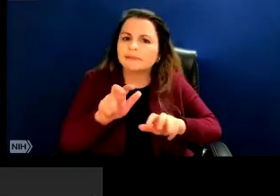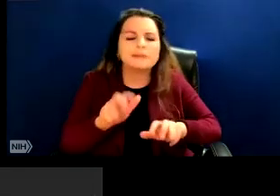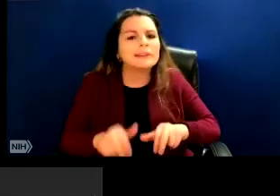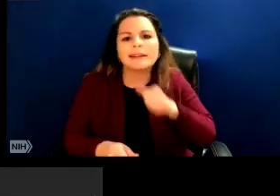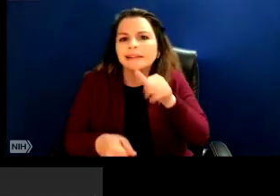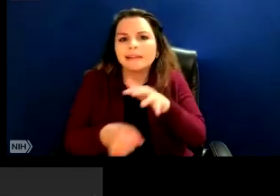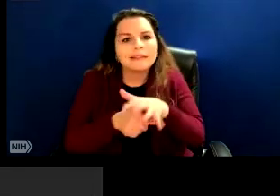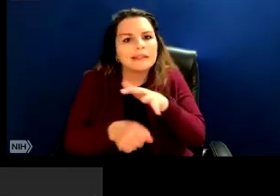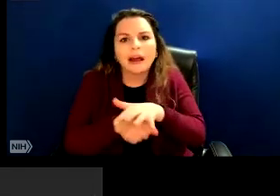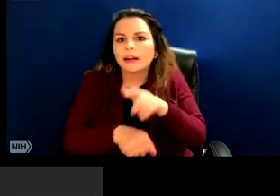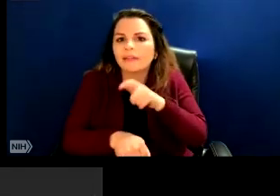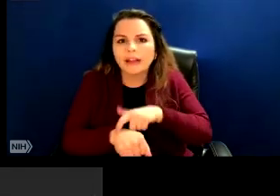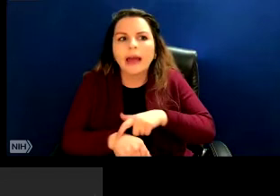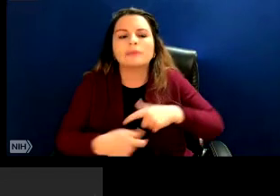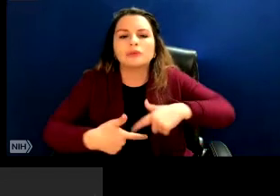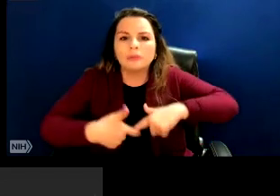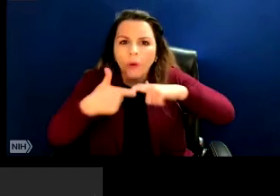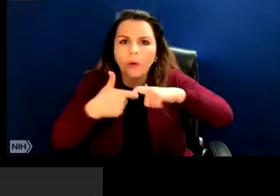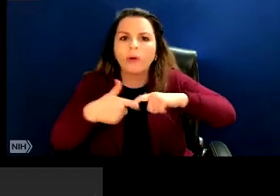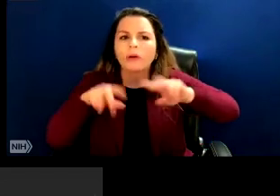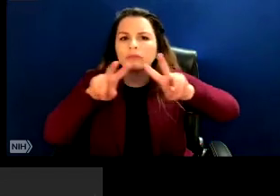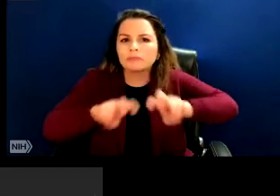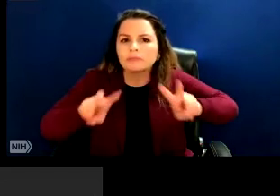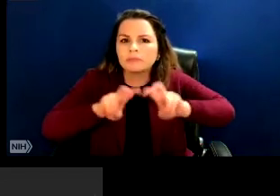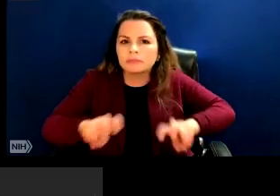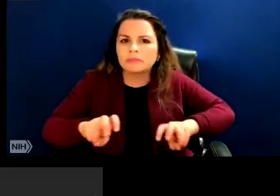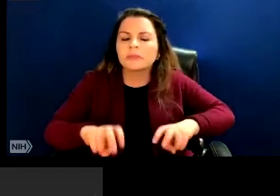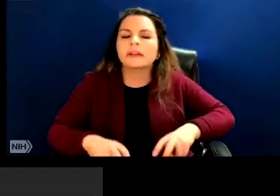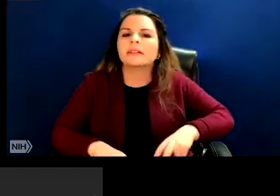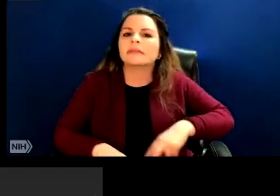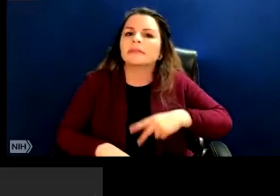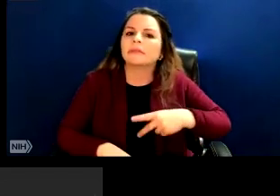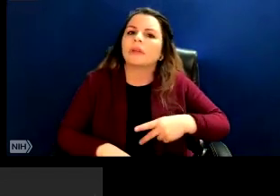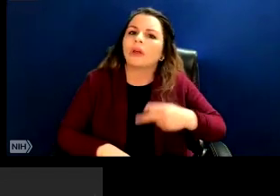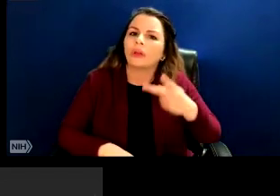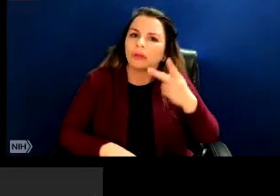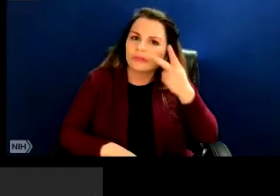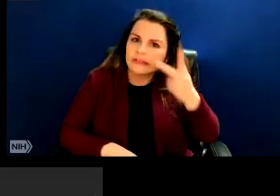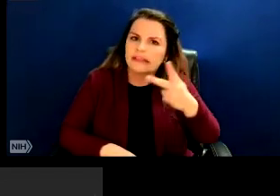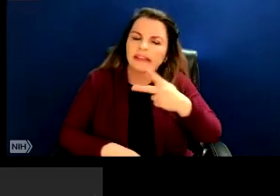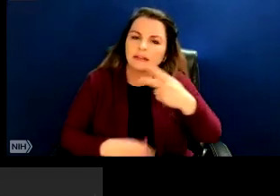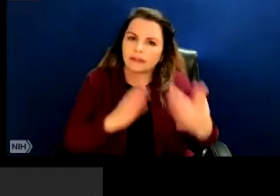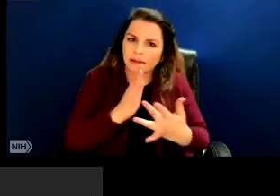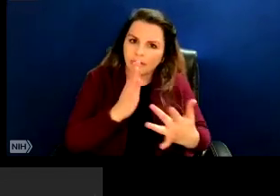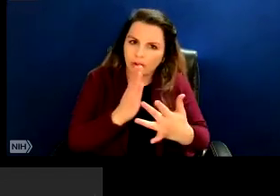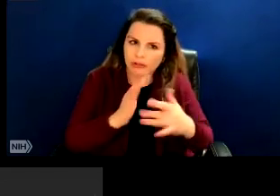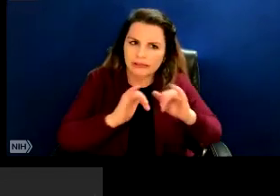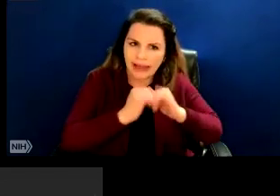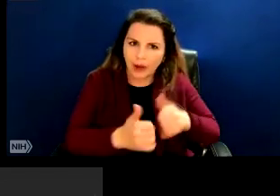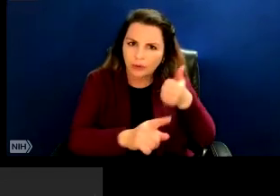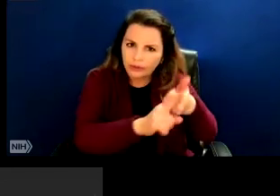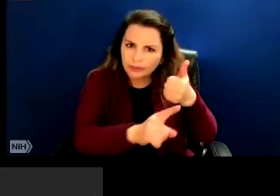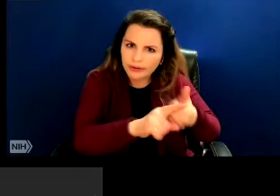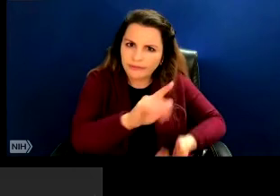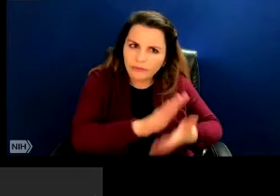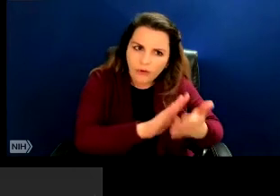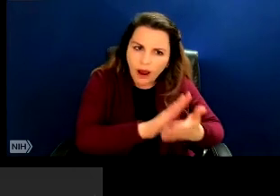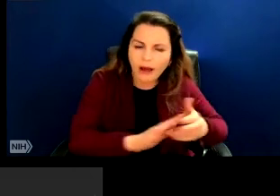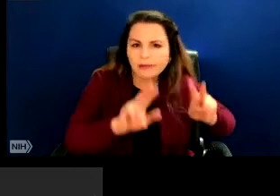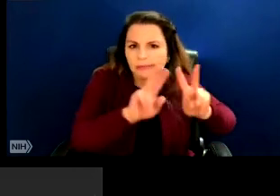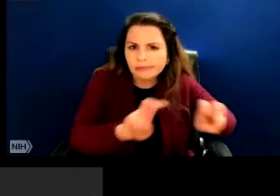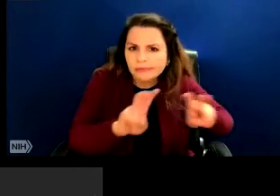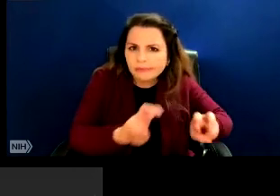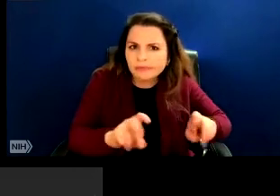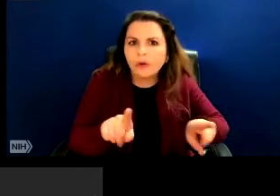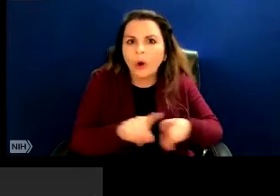enough time that's being taken to understand. What these technologies are and how they will remake our future. And so these are